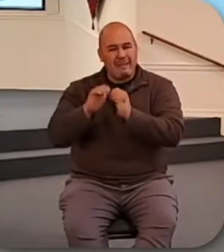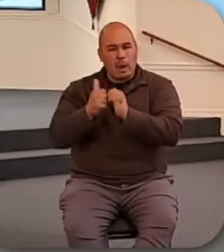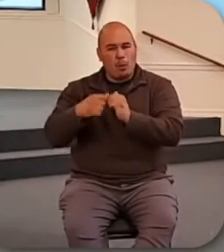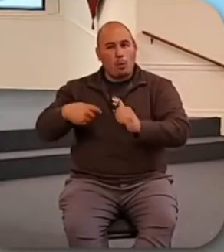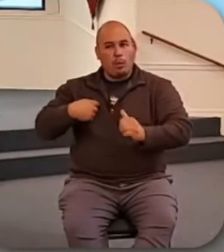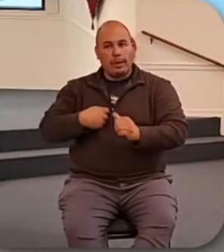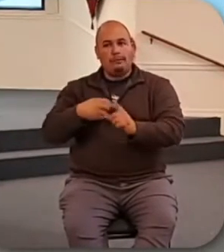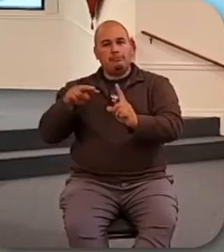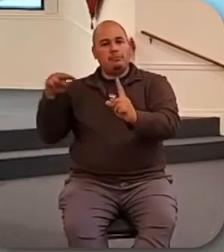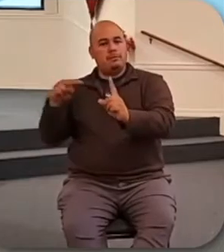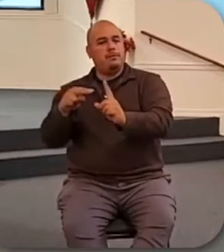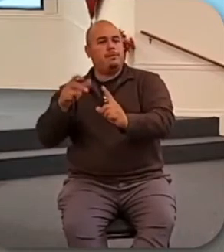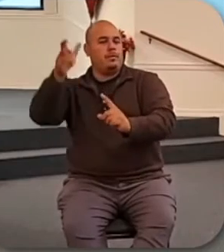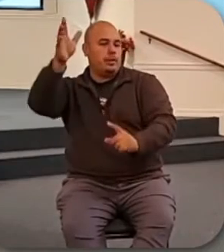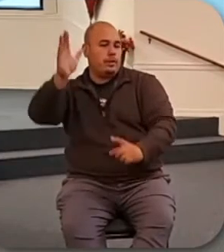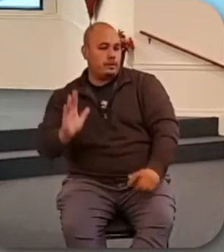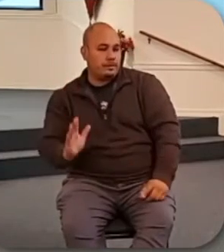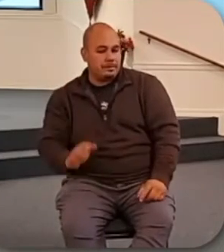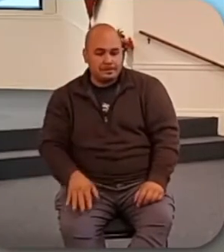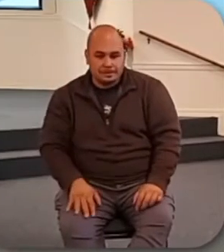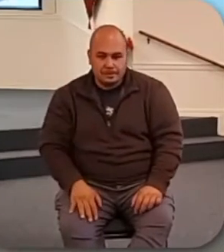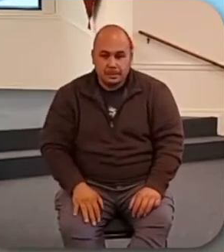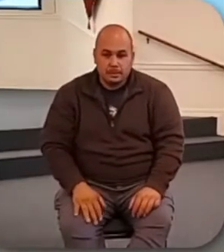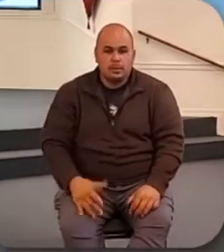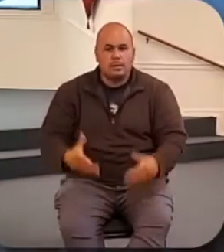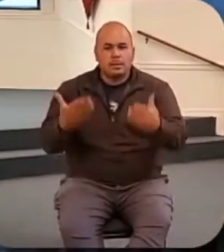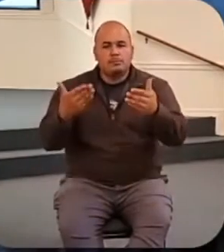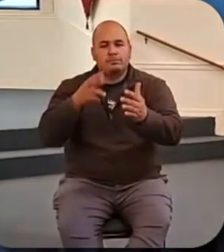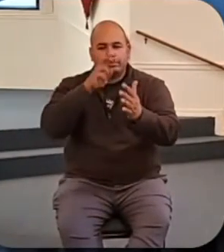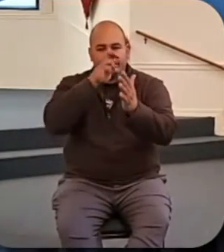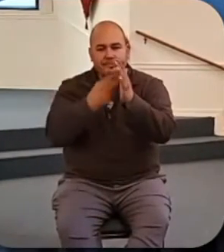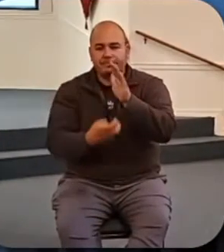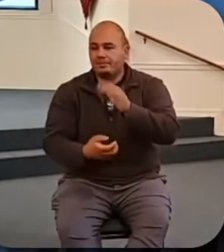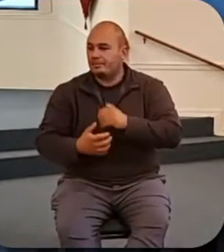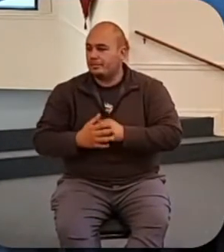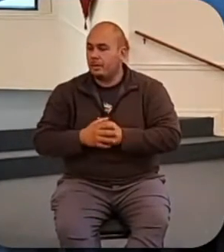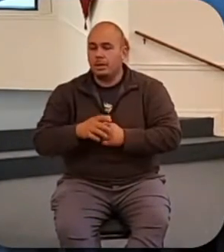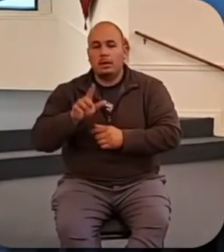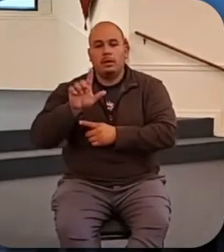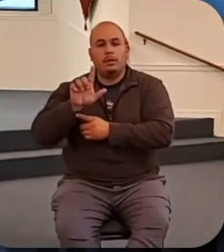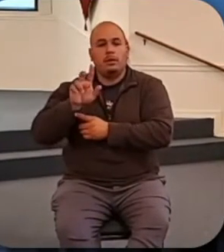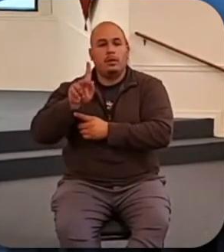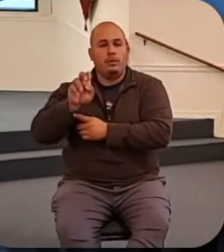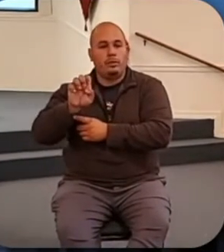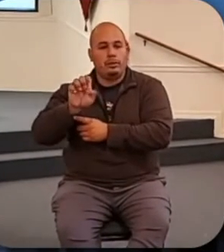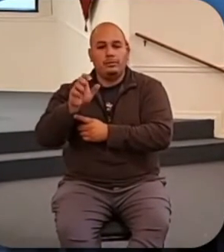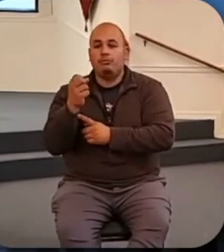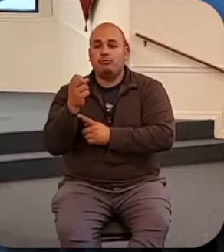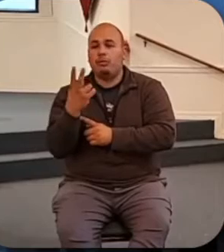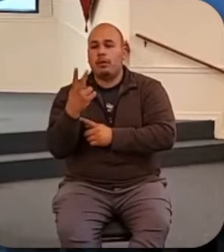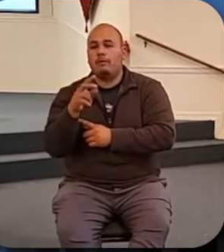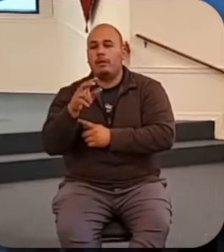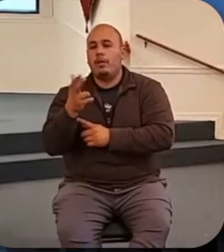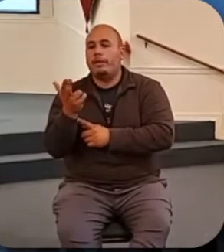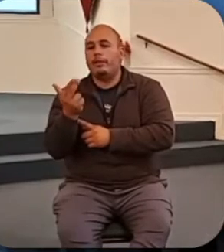And so let's take a minute and let's listen to what Jesus said. And let's begin in Luke 12, verse 13.